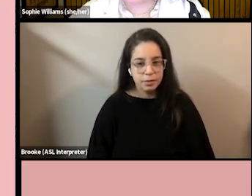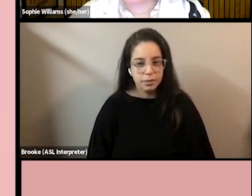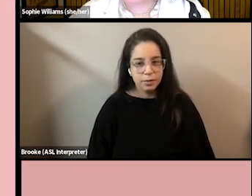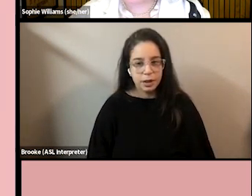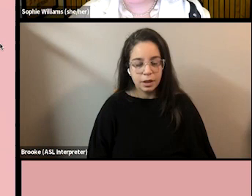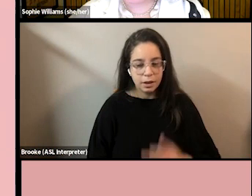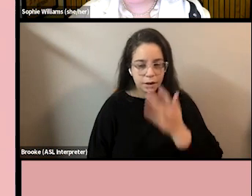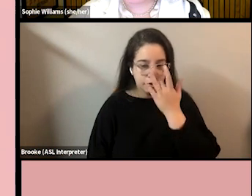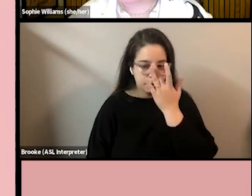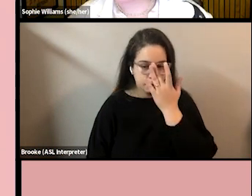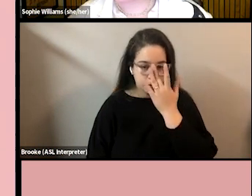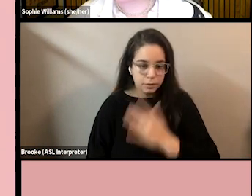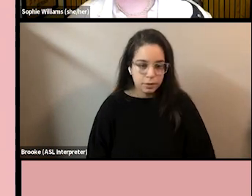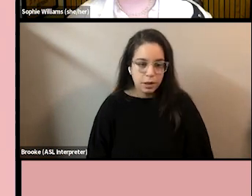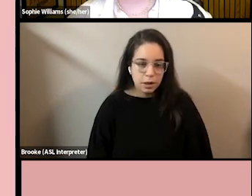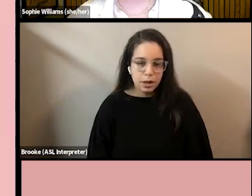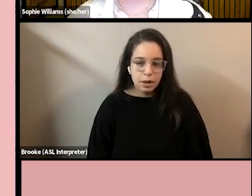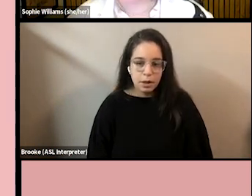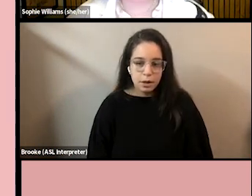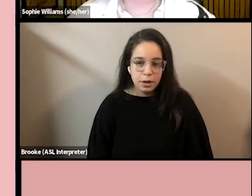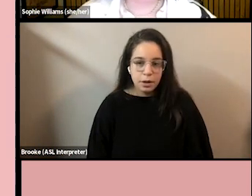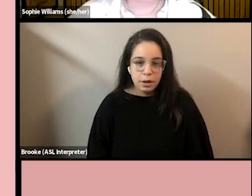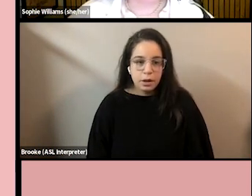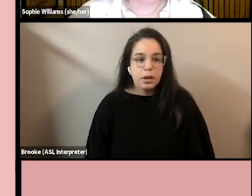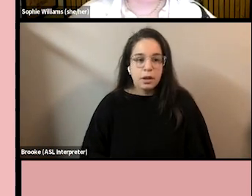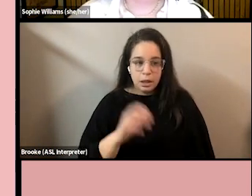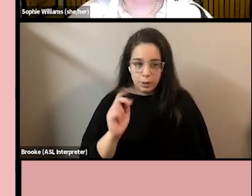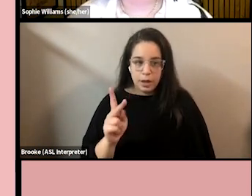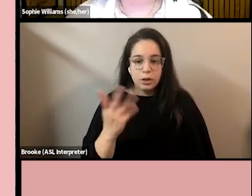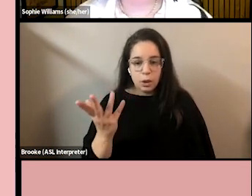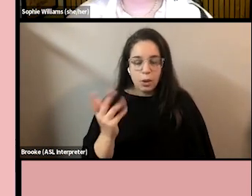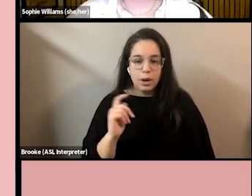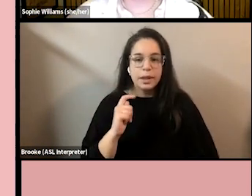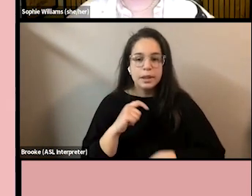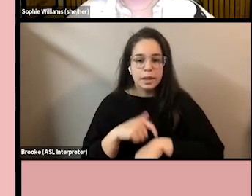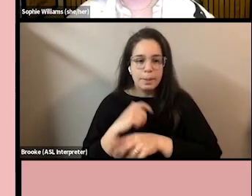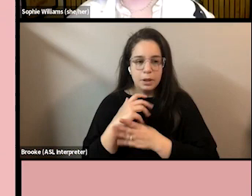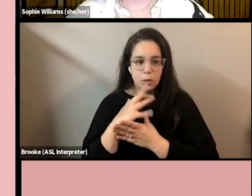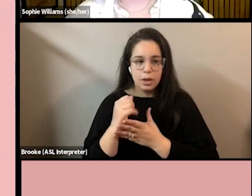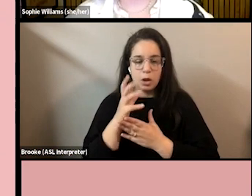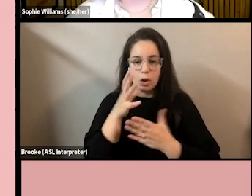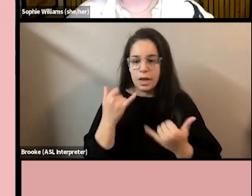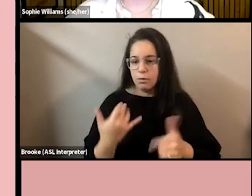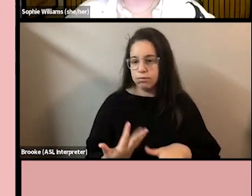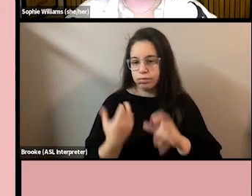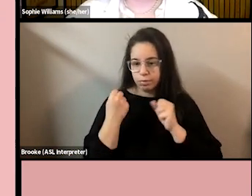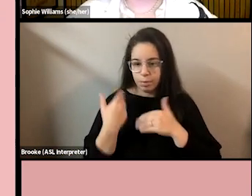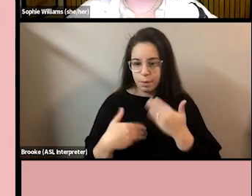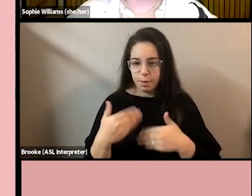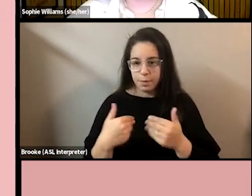Yeah. Okay. So we don't have so long, so I'm going to really zoom through these last couple.